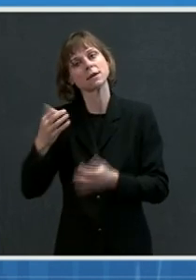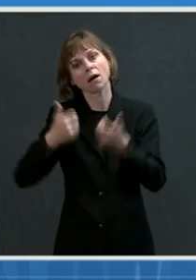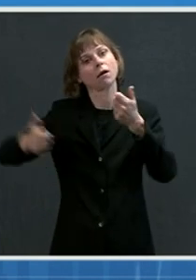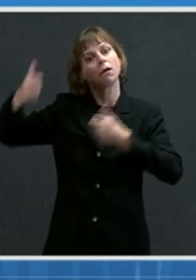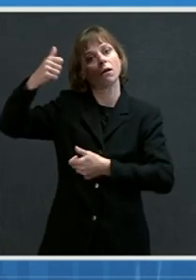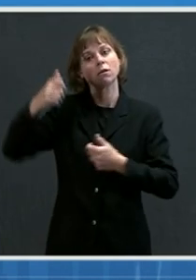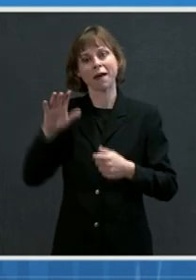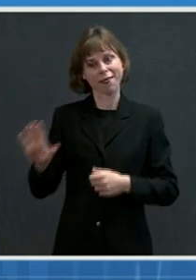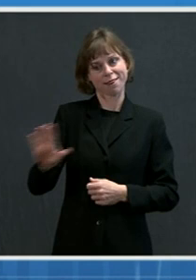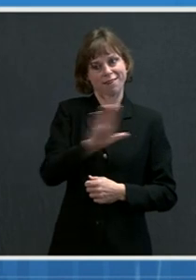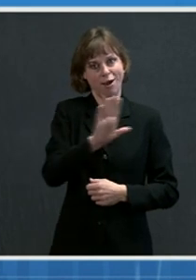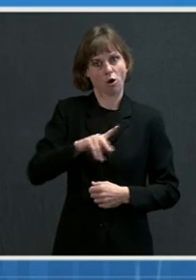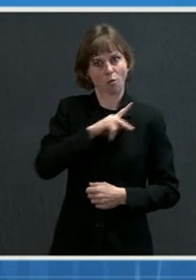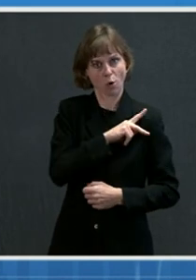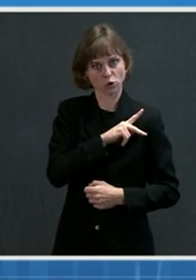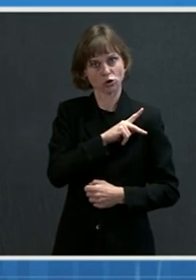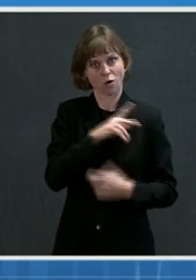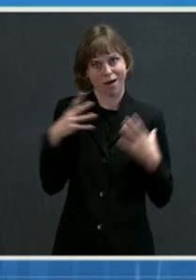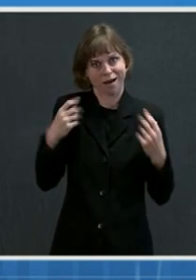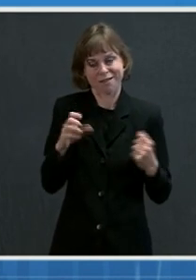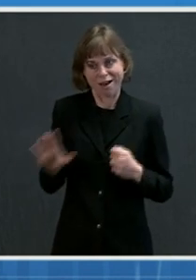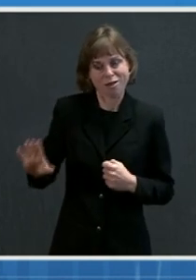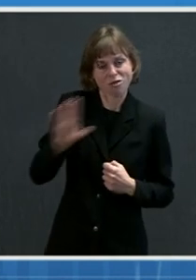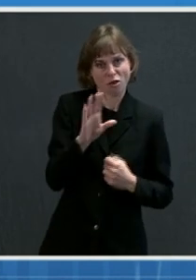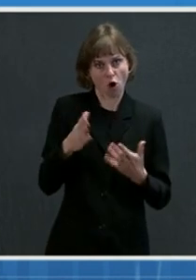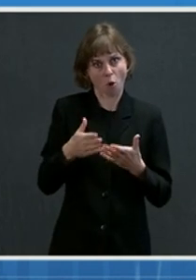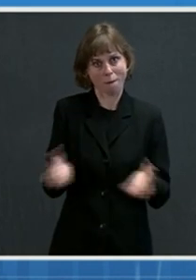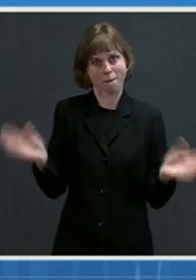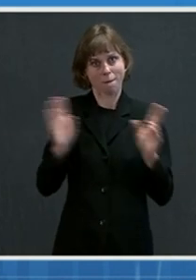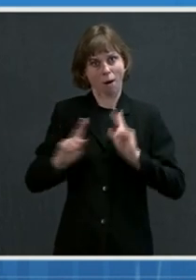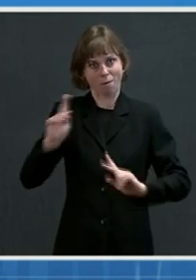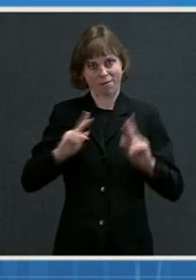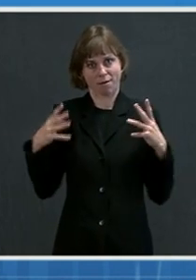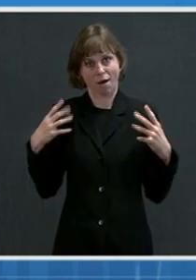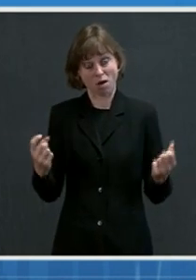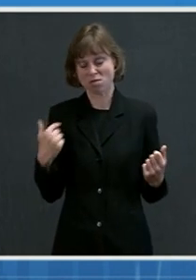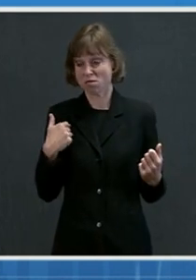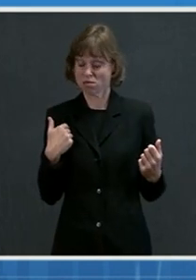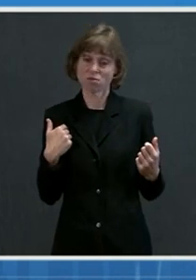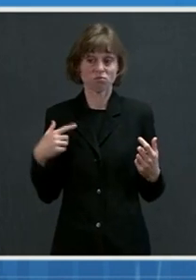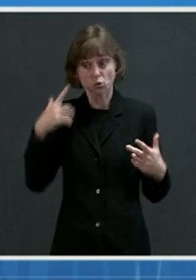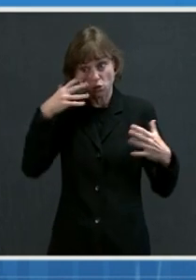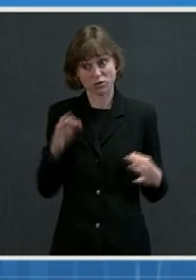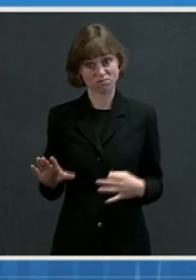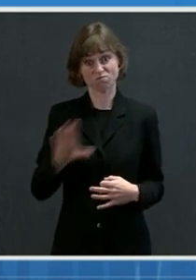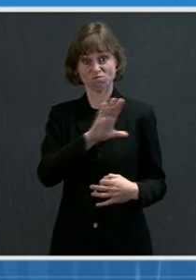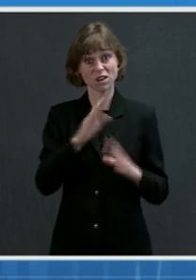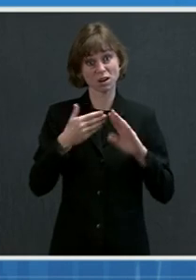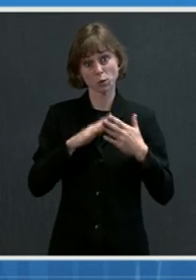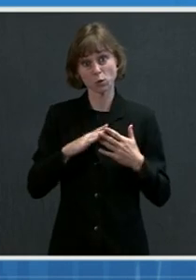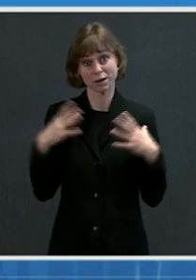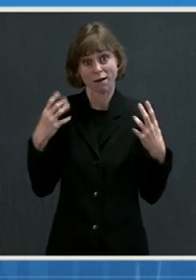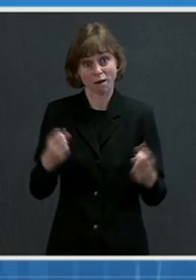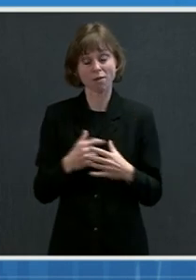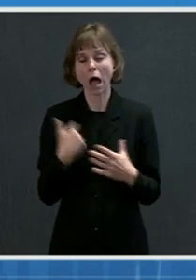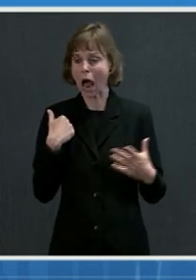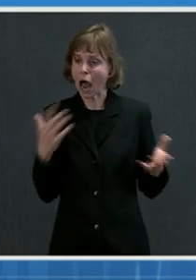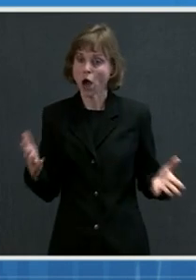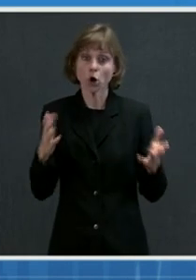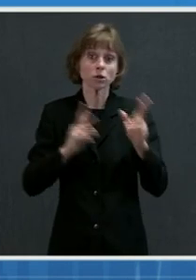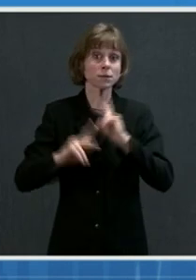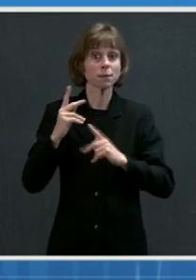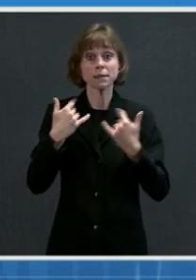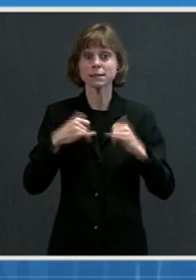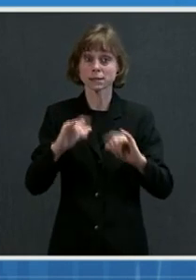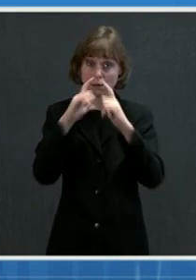their health of their loved ones and communities. I would still encourage individuals to wear a mask, to socially distance and to do the right thing